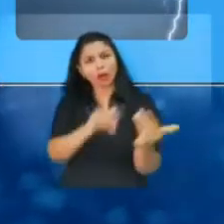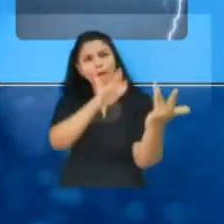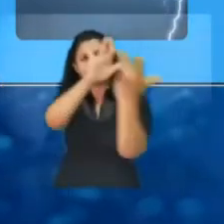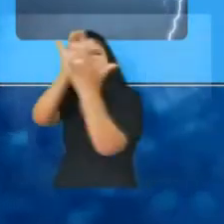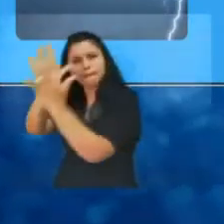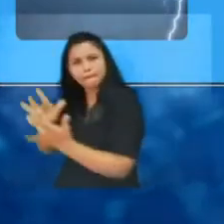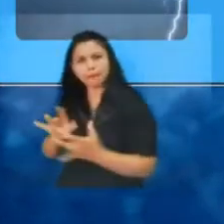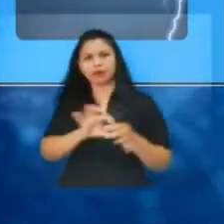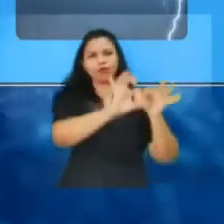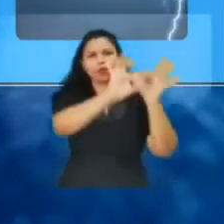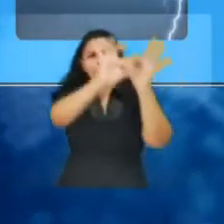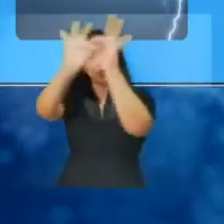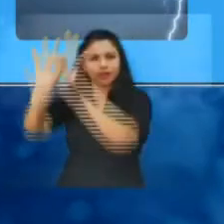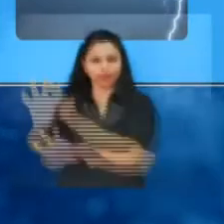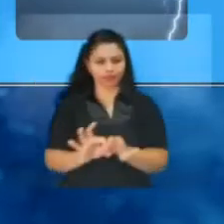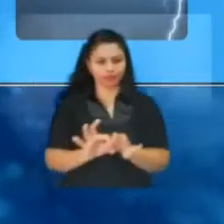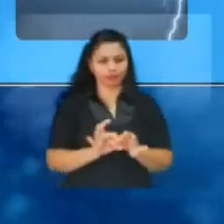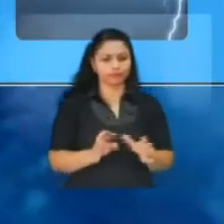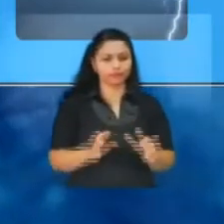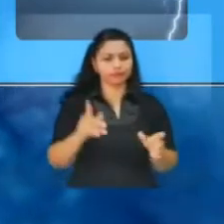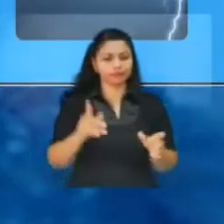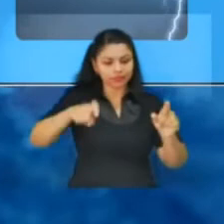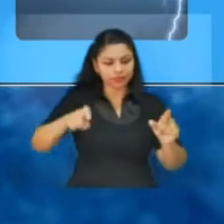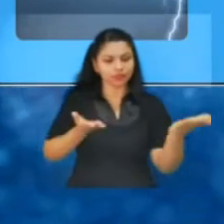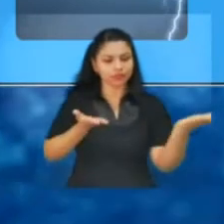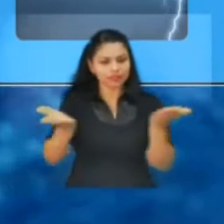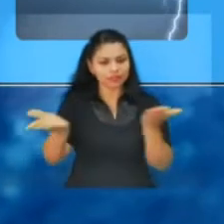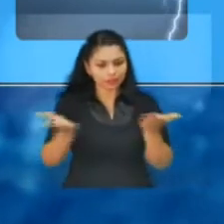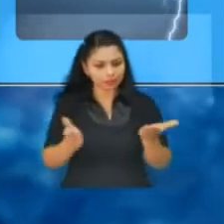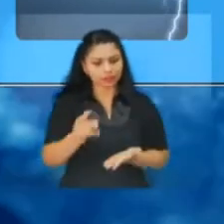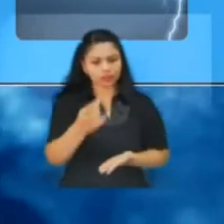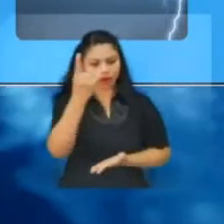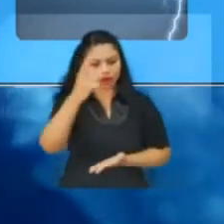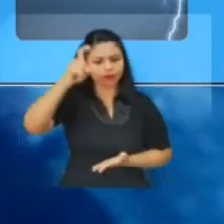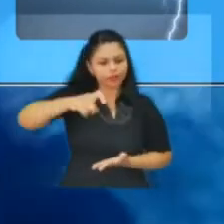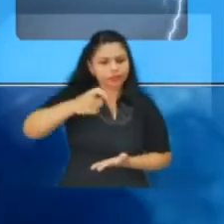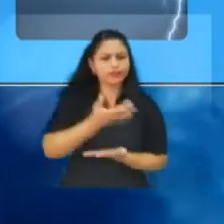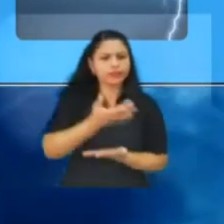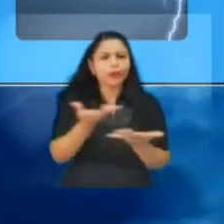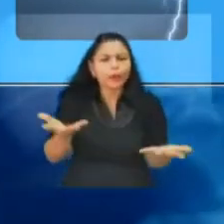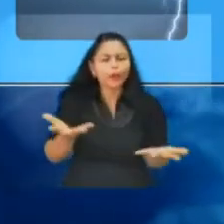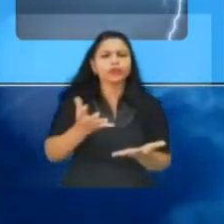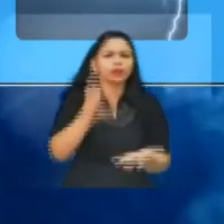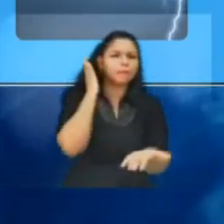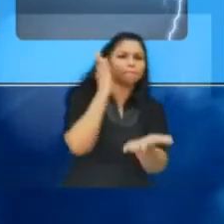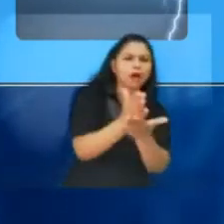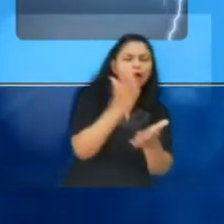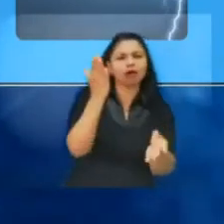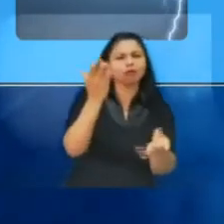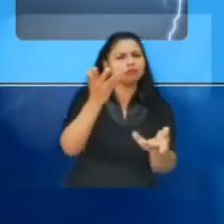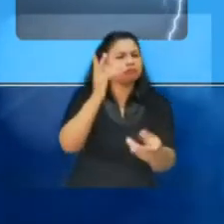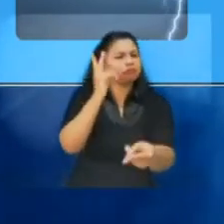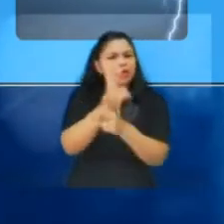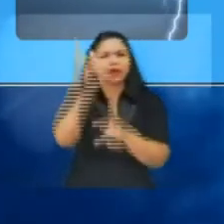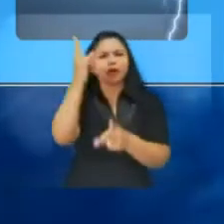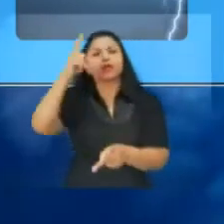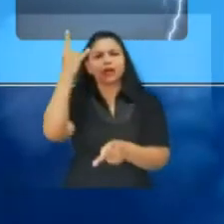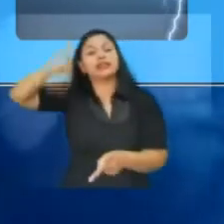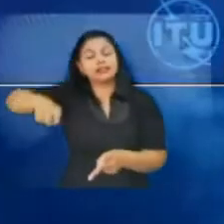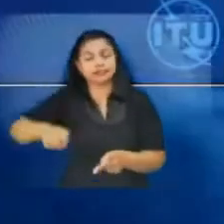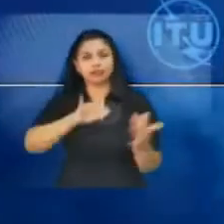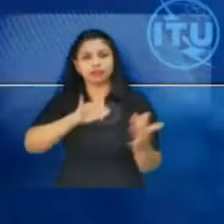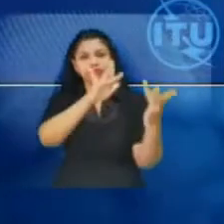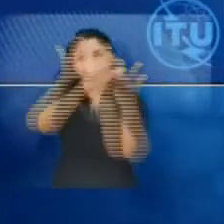to guarantee that the services may work even in cases of emergencies or crisis. Next slide,